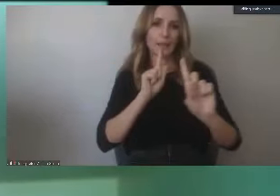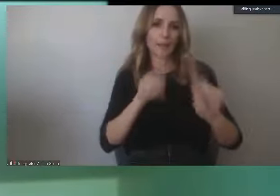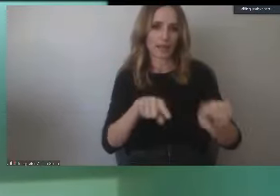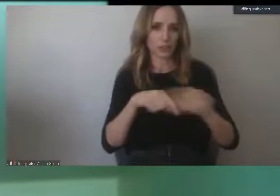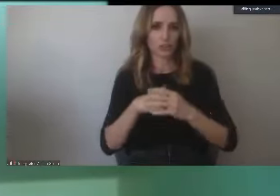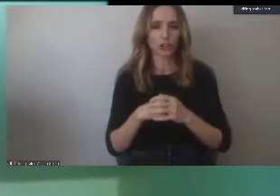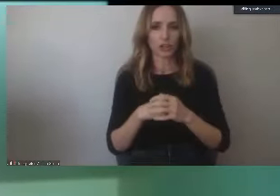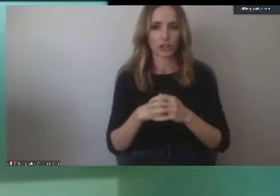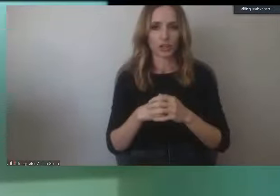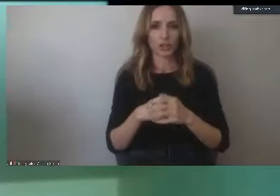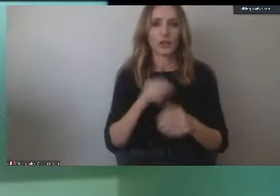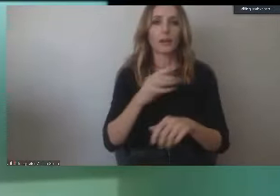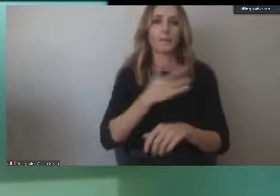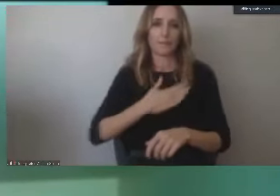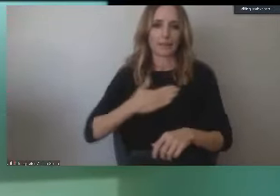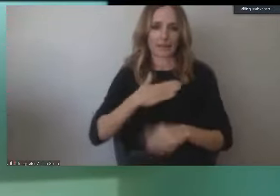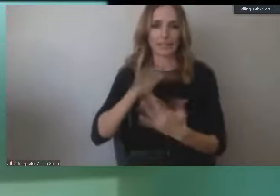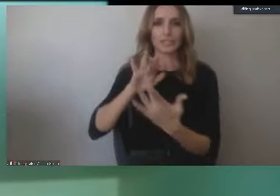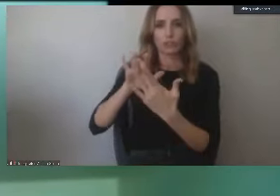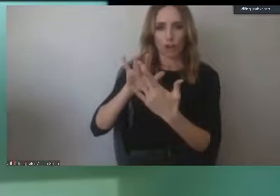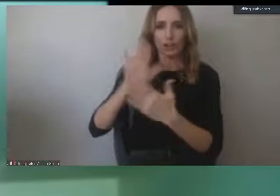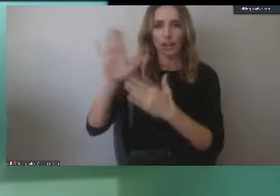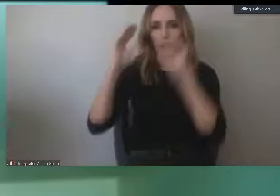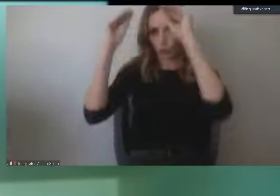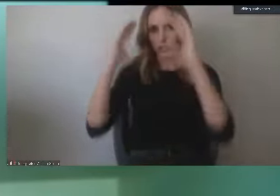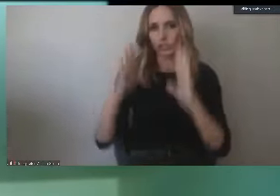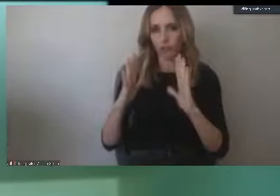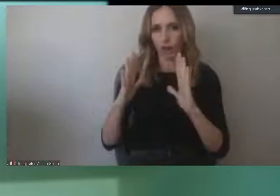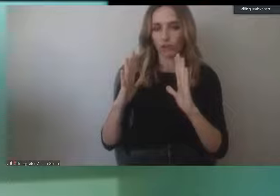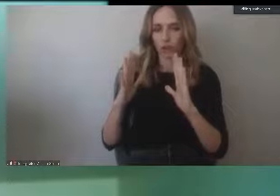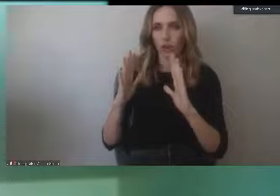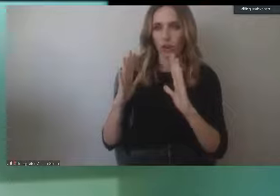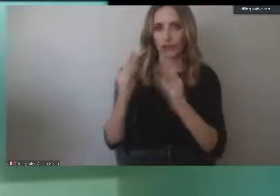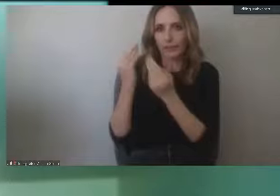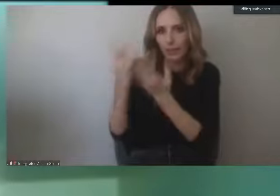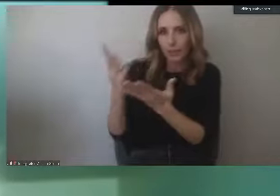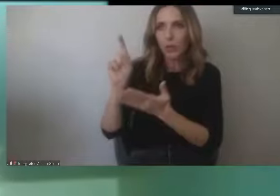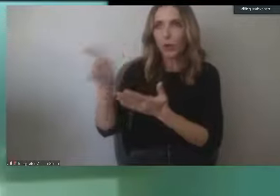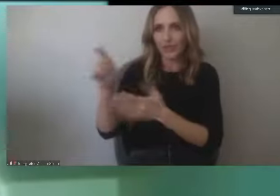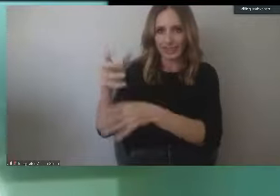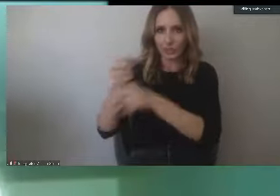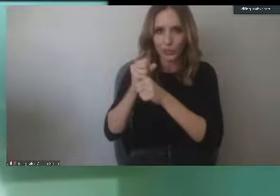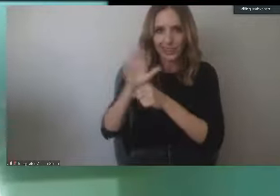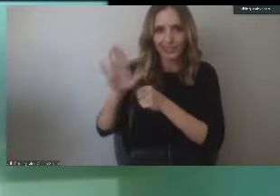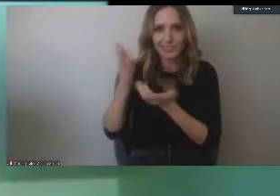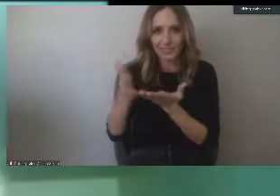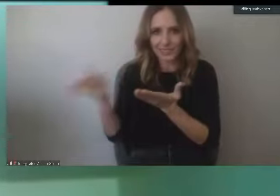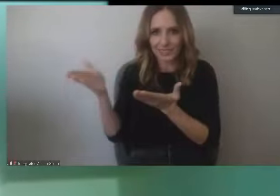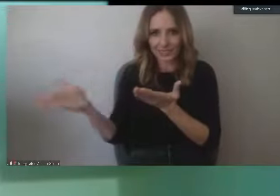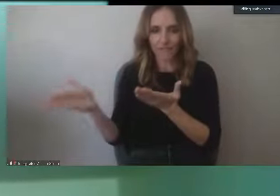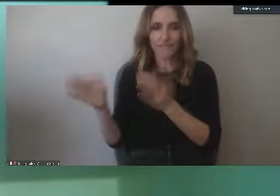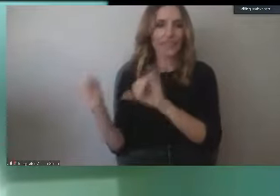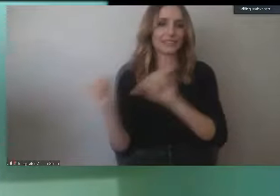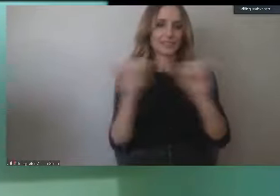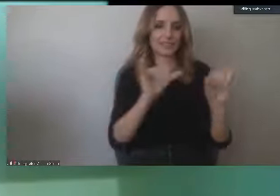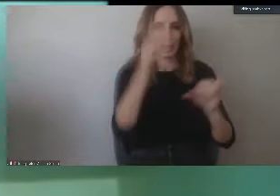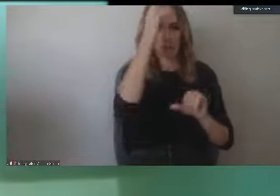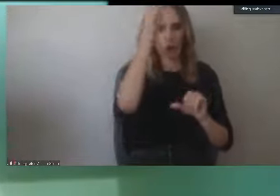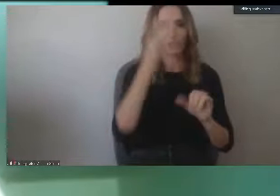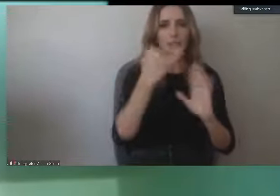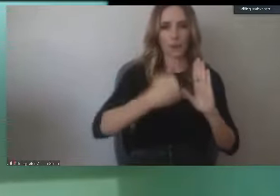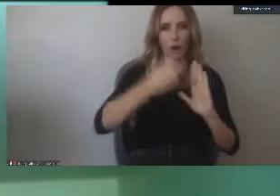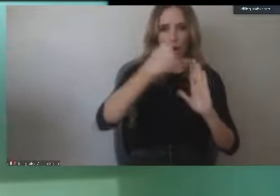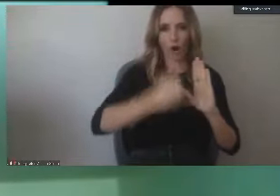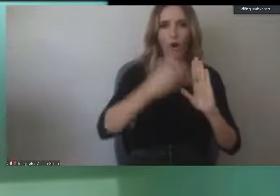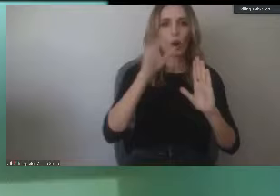member and request access to your gym locker. And we will, just like with art, we will schedule time so people come in staggered